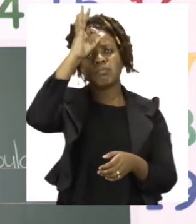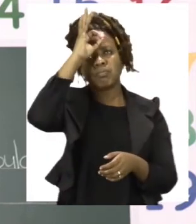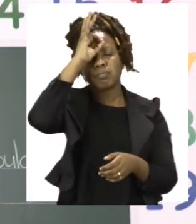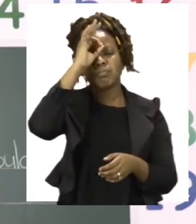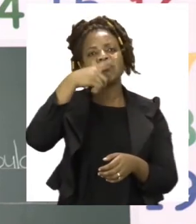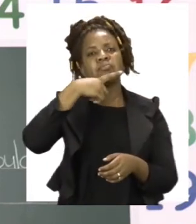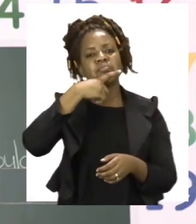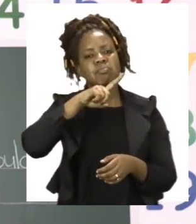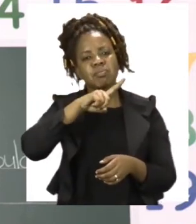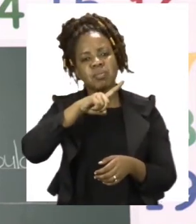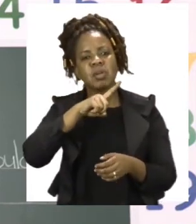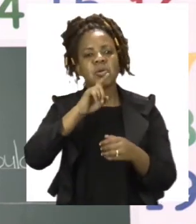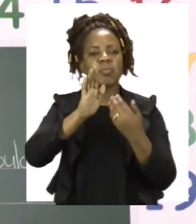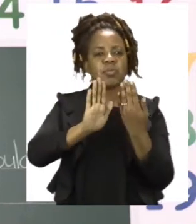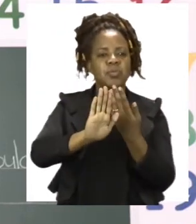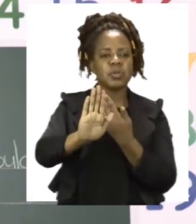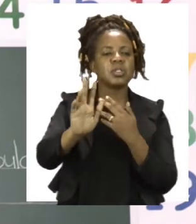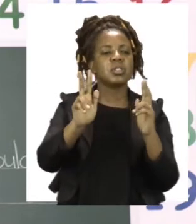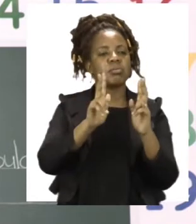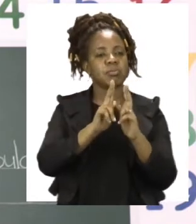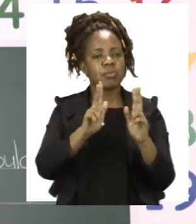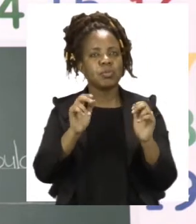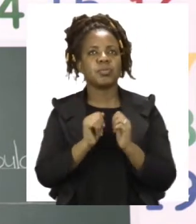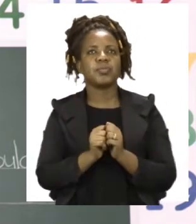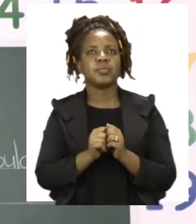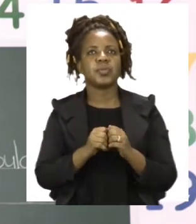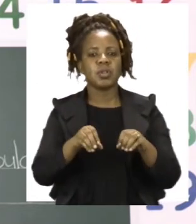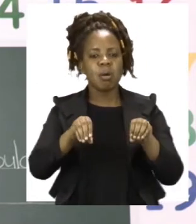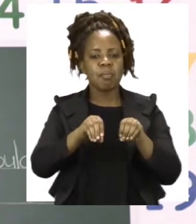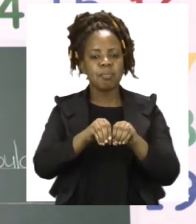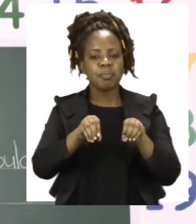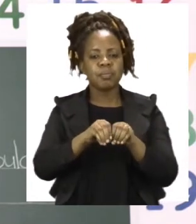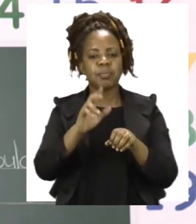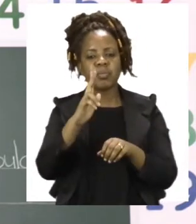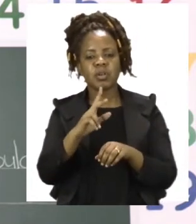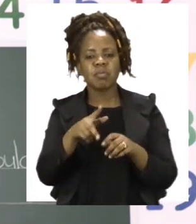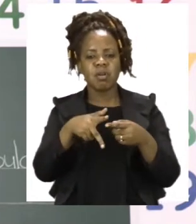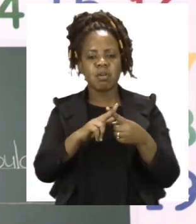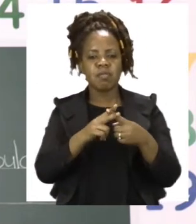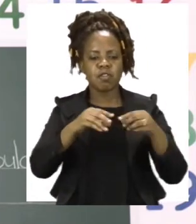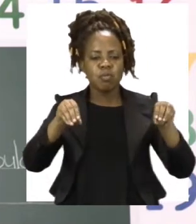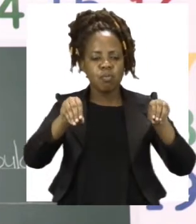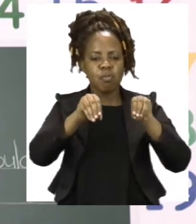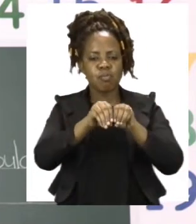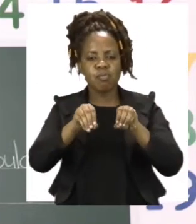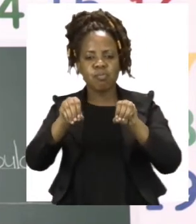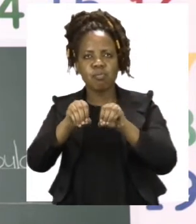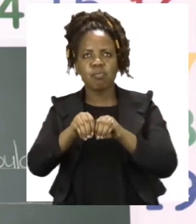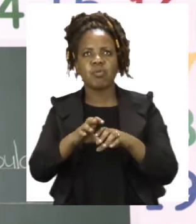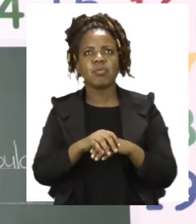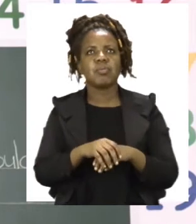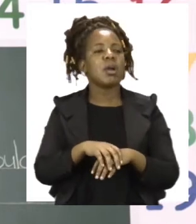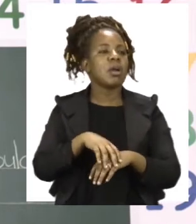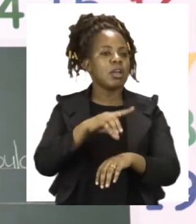And a plumber fixes pipes. So you need to know what exactly